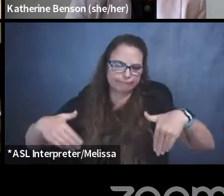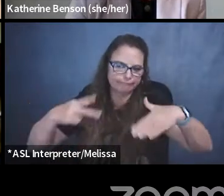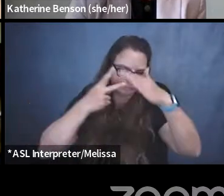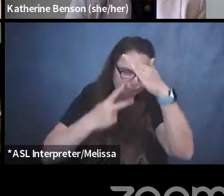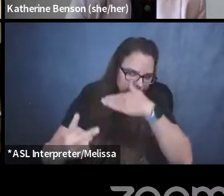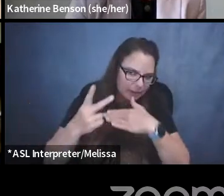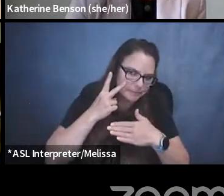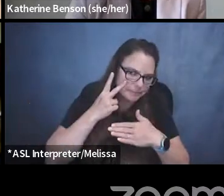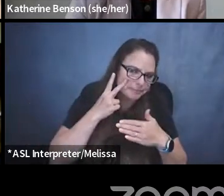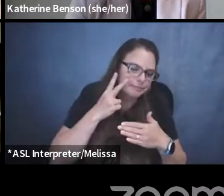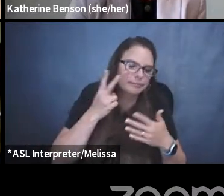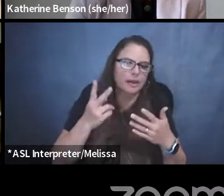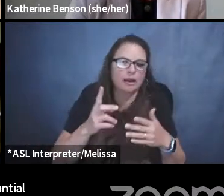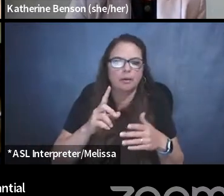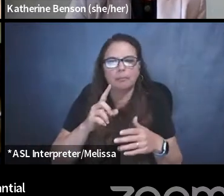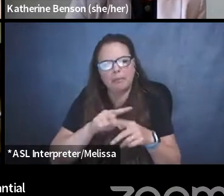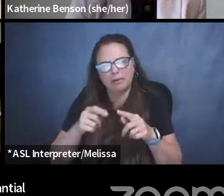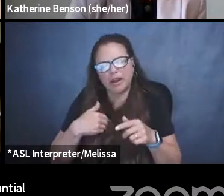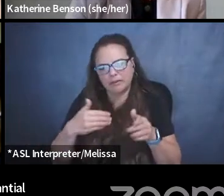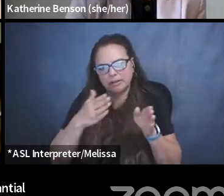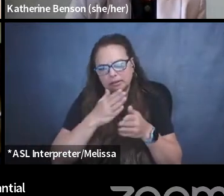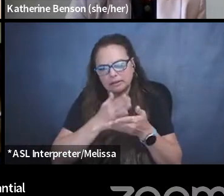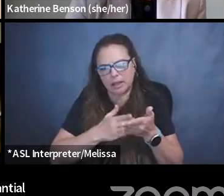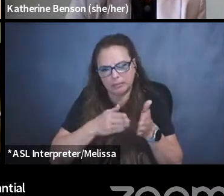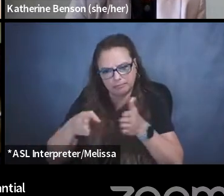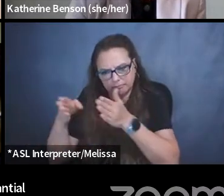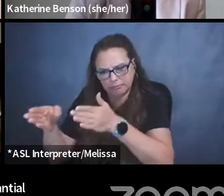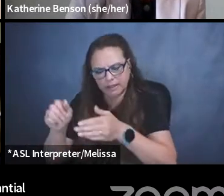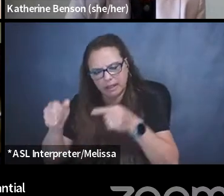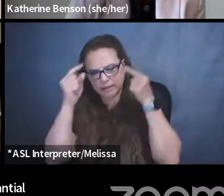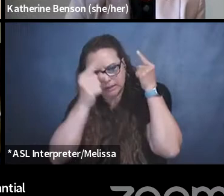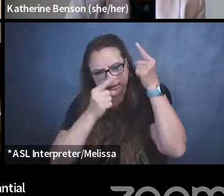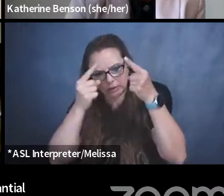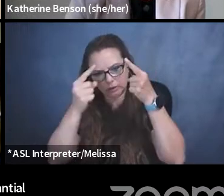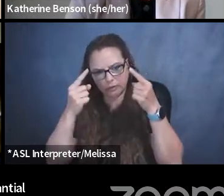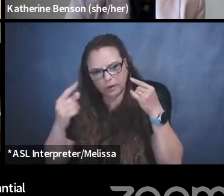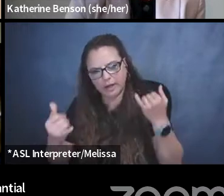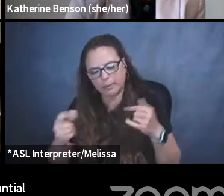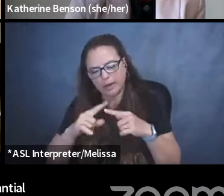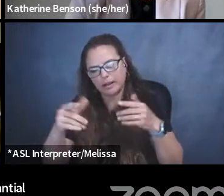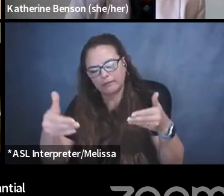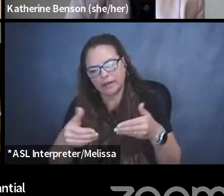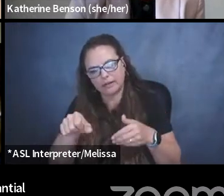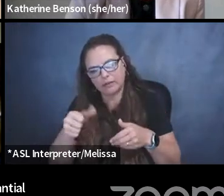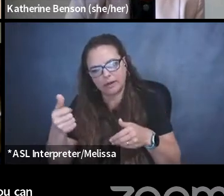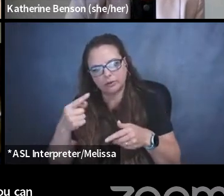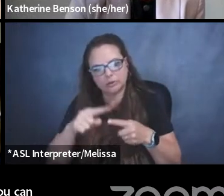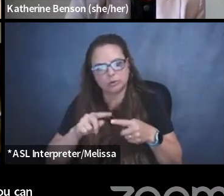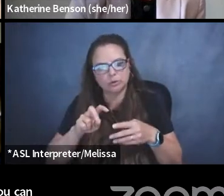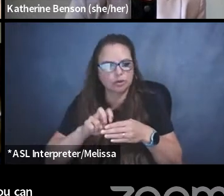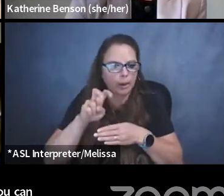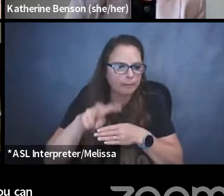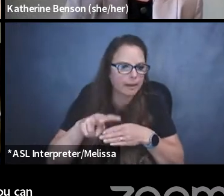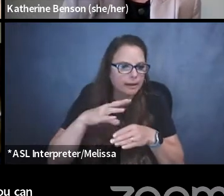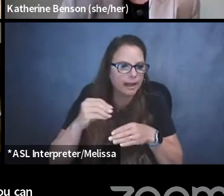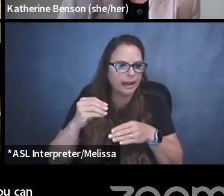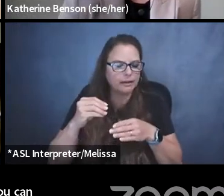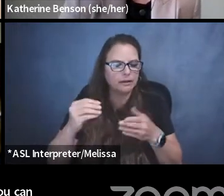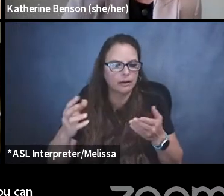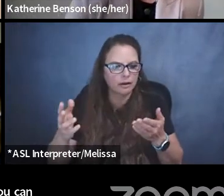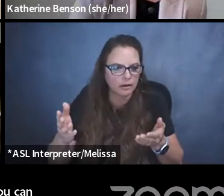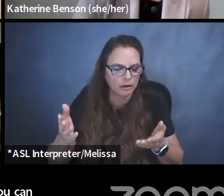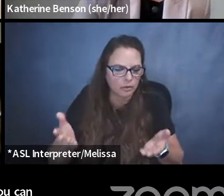are some of the avenues, for example, that you can consider for now. But I invite everyone else to jump in and raise the morale